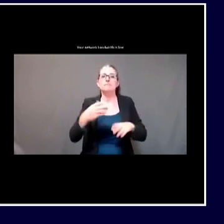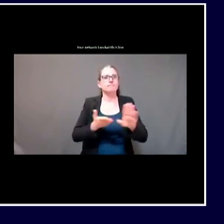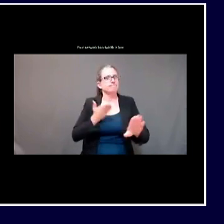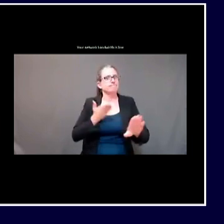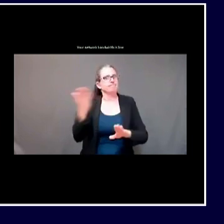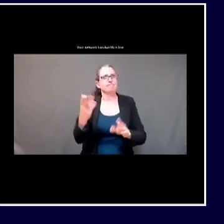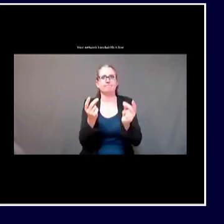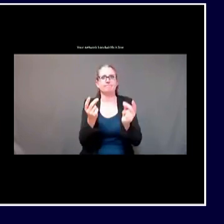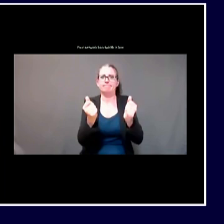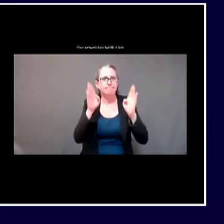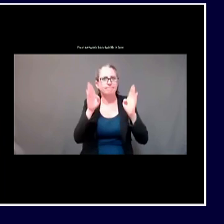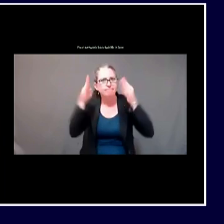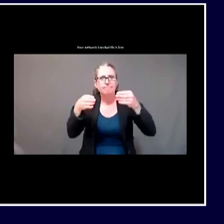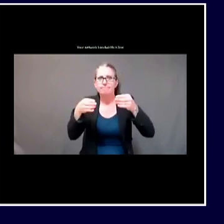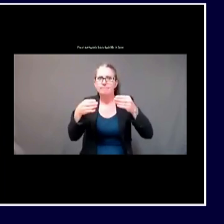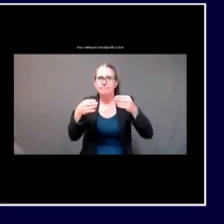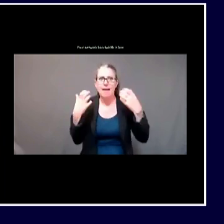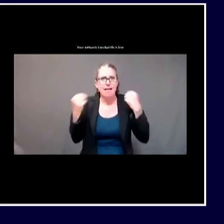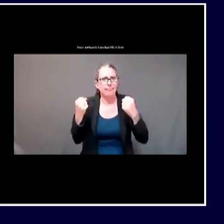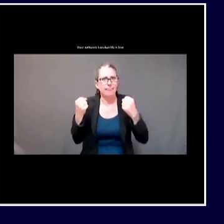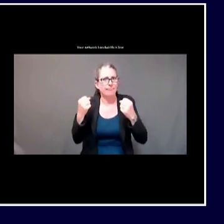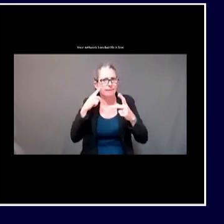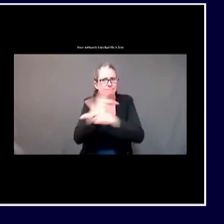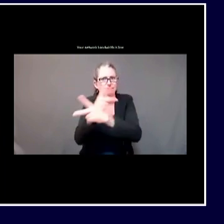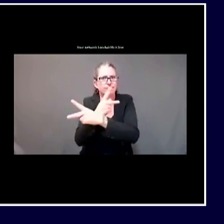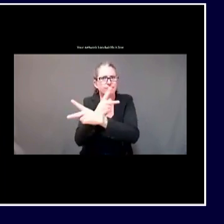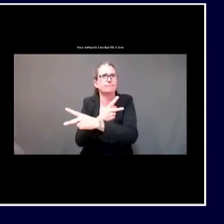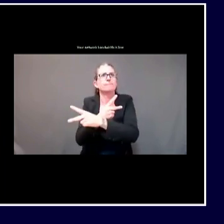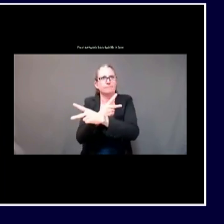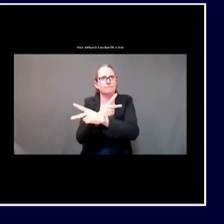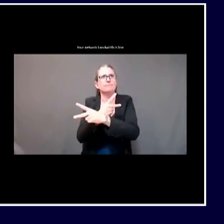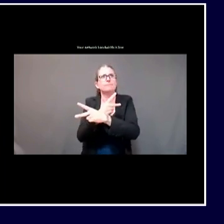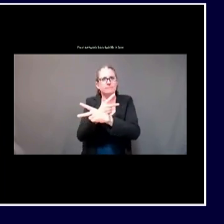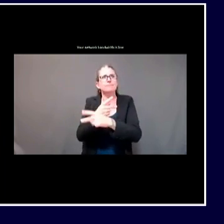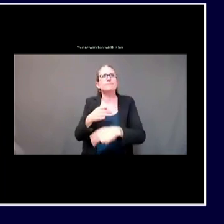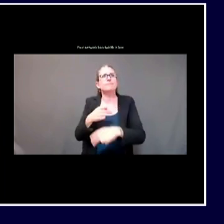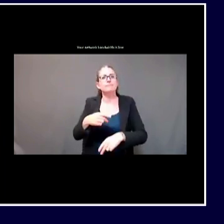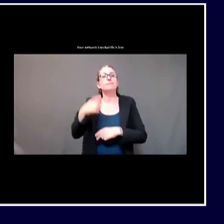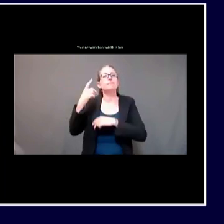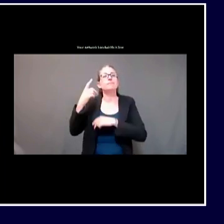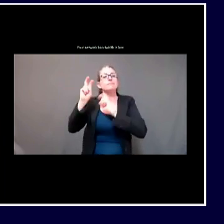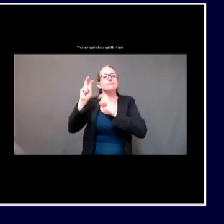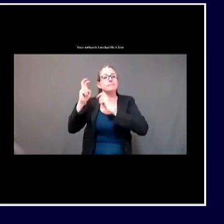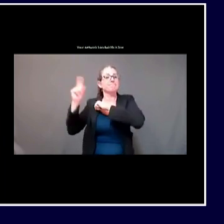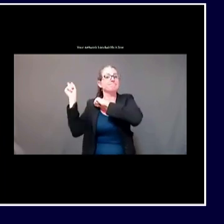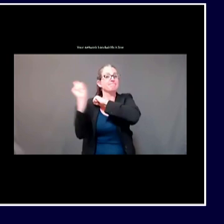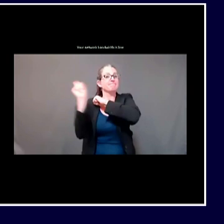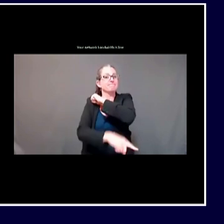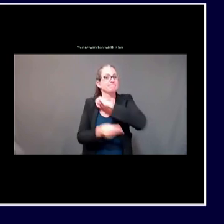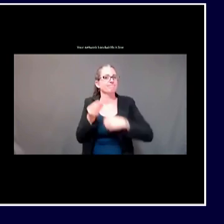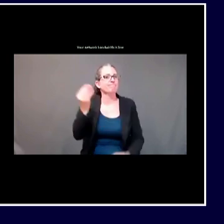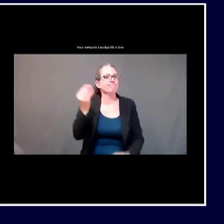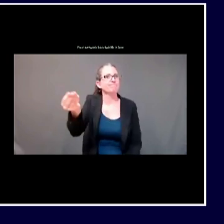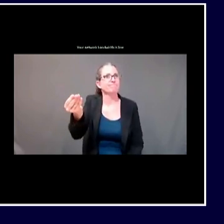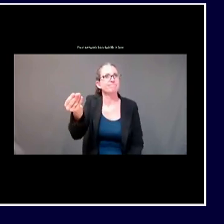gathering limit of 50 individuals when it hosted a wedding reception on Friday, August 7th.